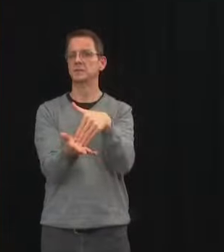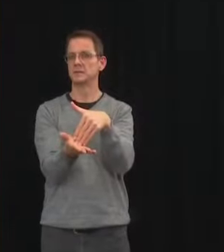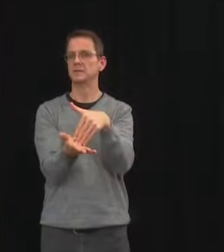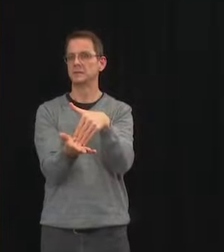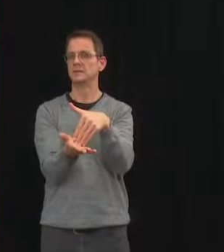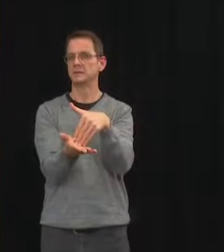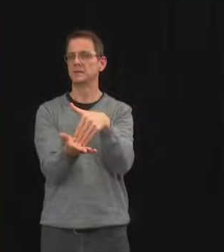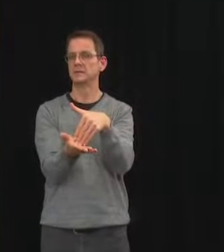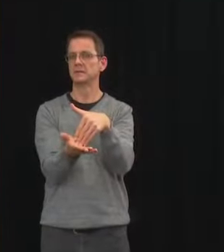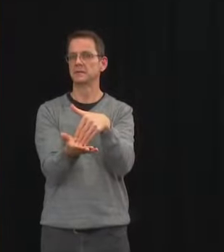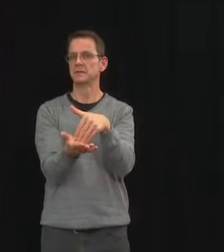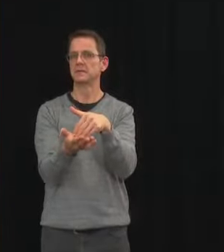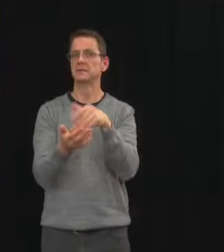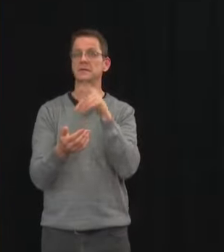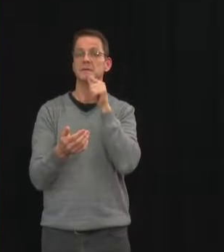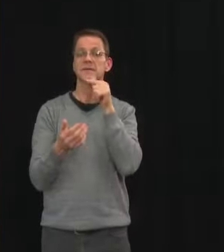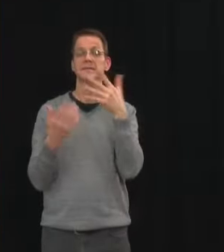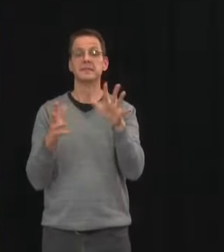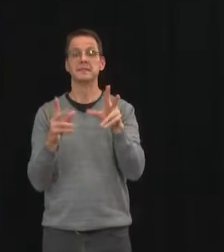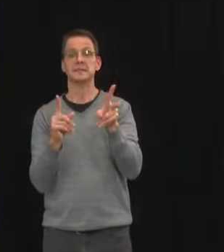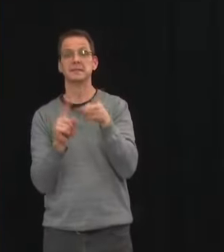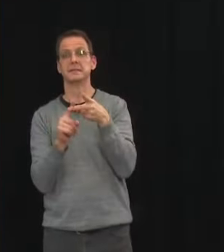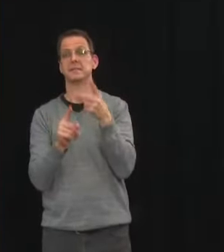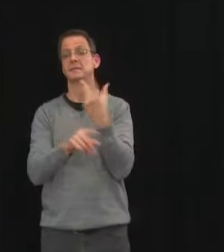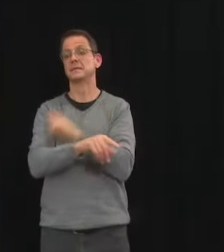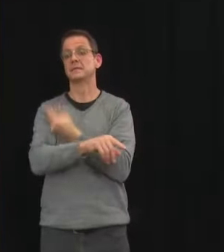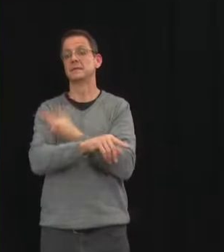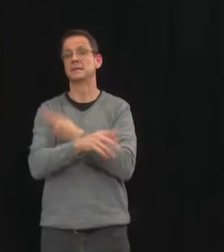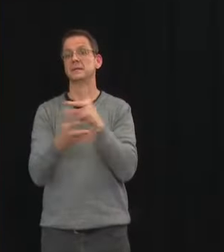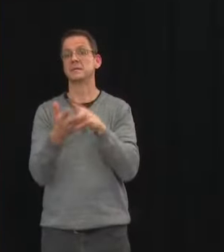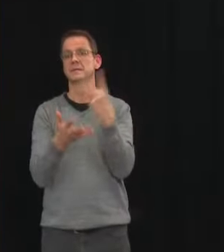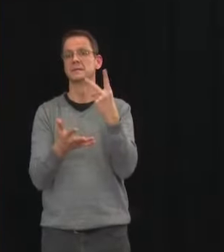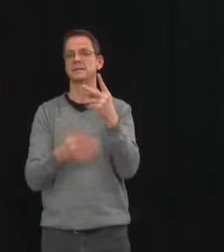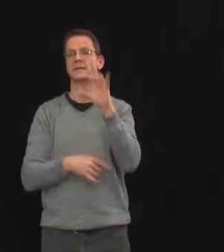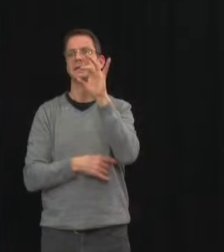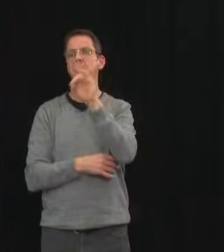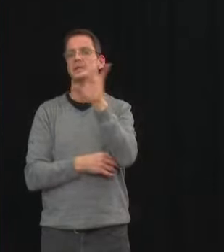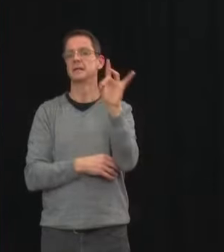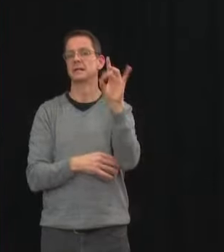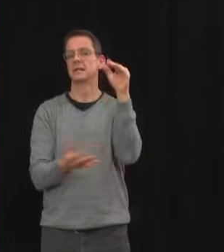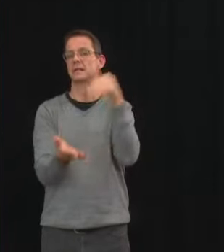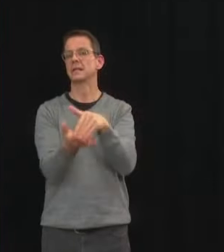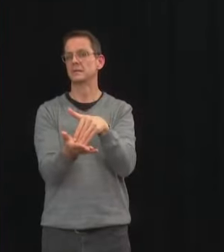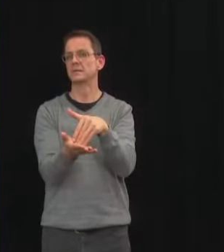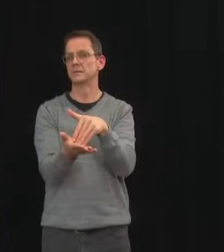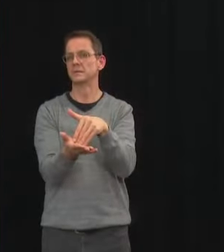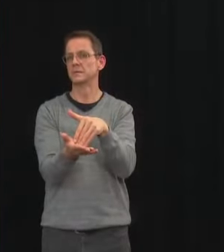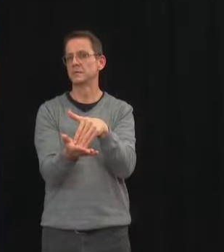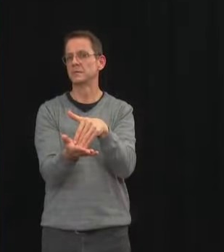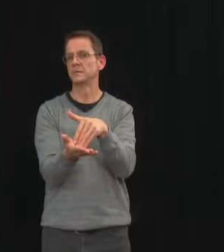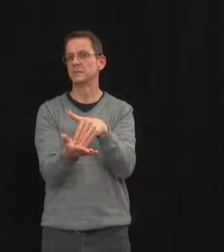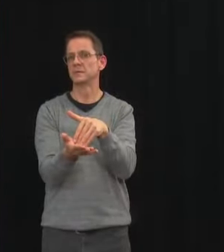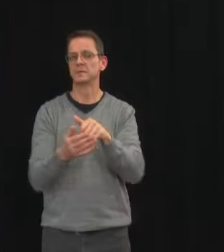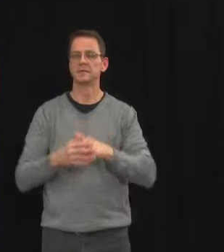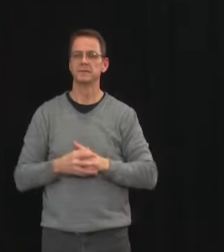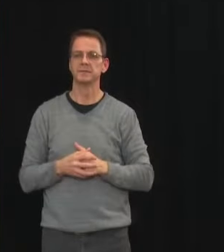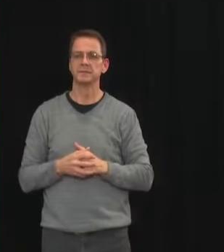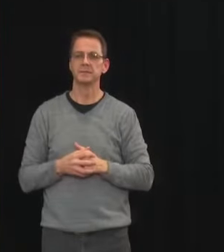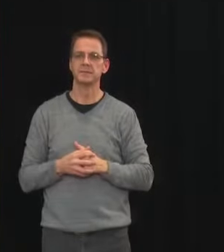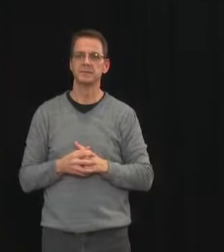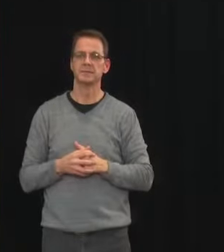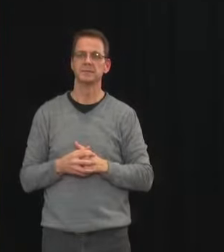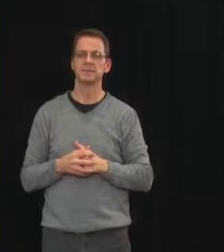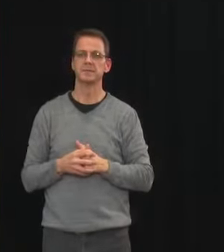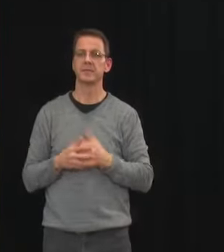February 24th, more than 123,000 eligible Albertans have been booked to get the COVID